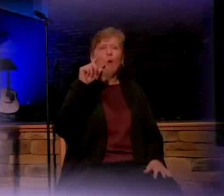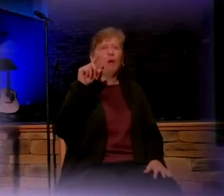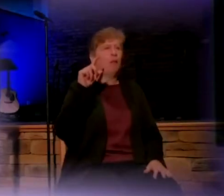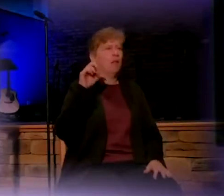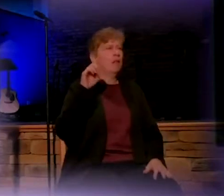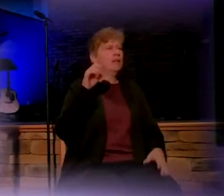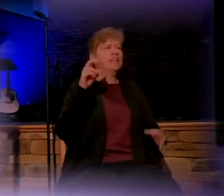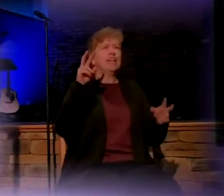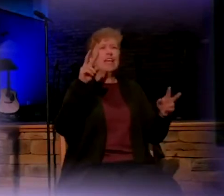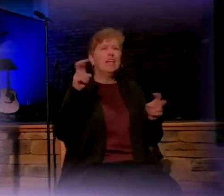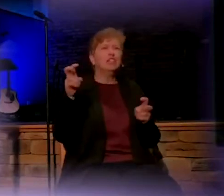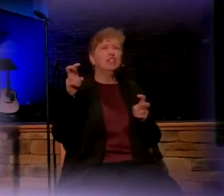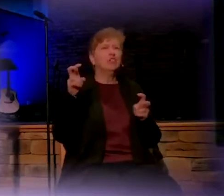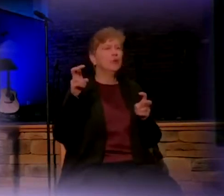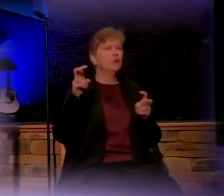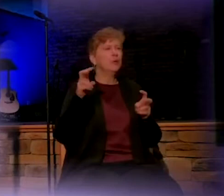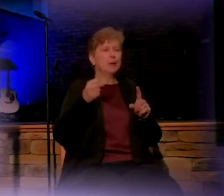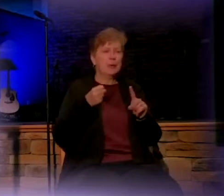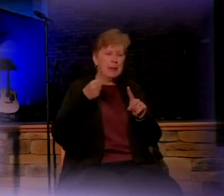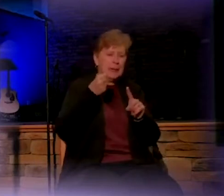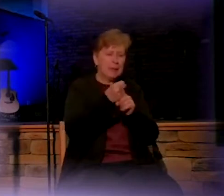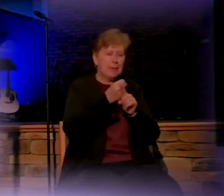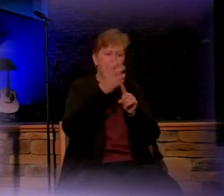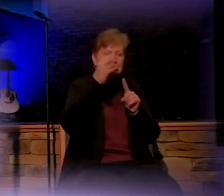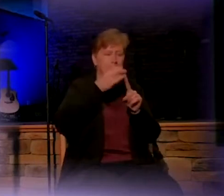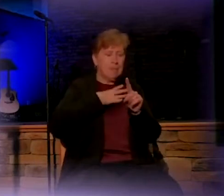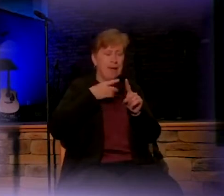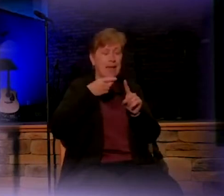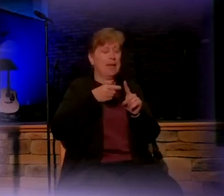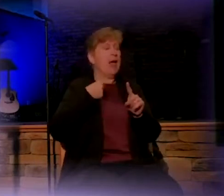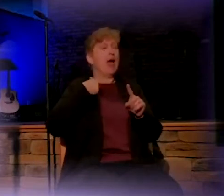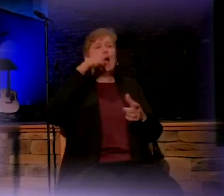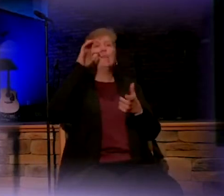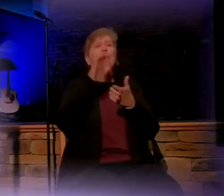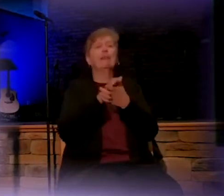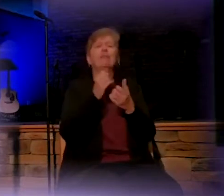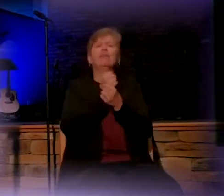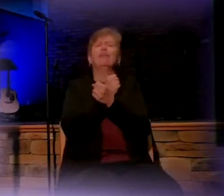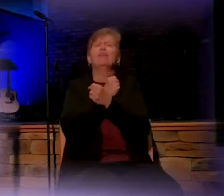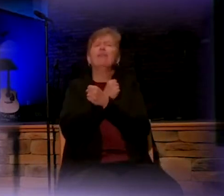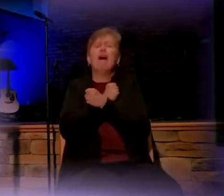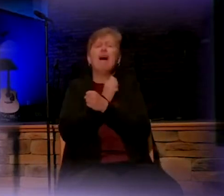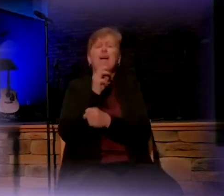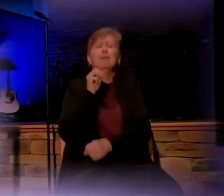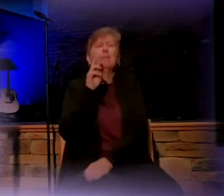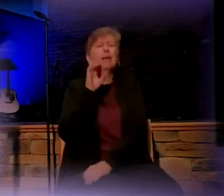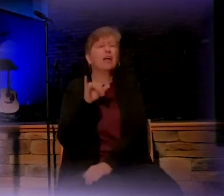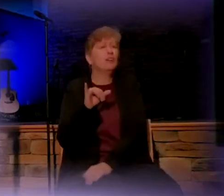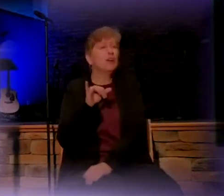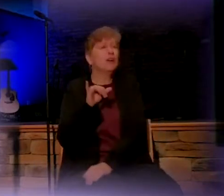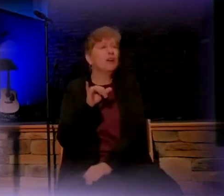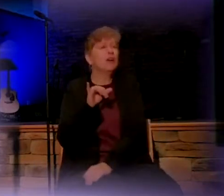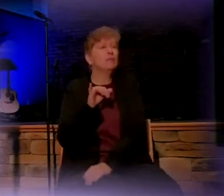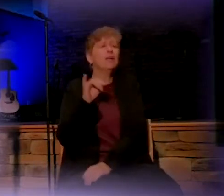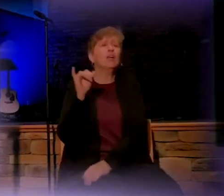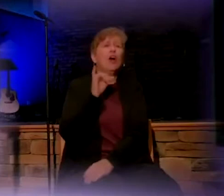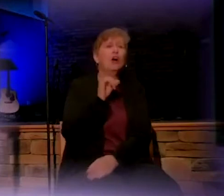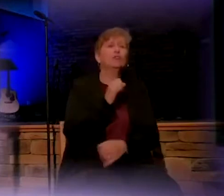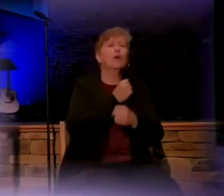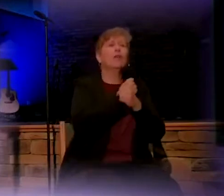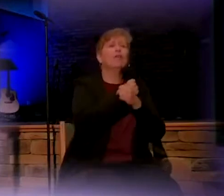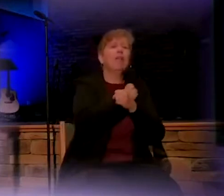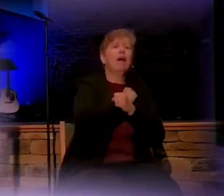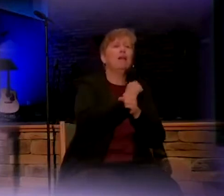And now it's impact on a man who I believe loved Mary, but he also loved. And he honored